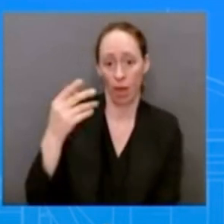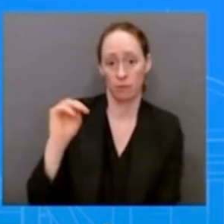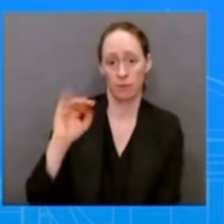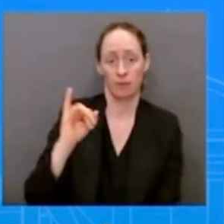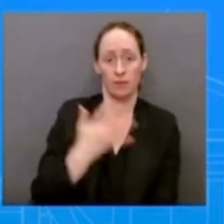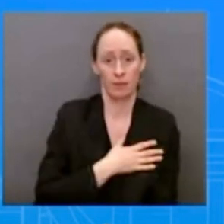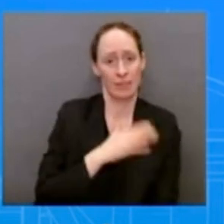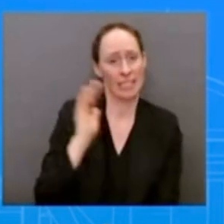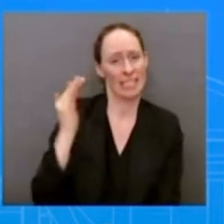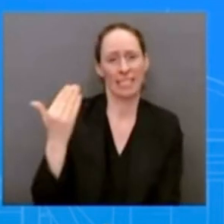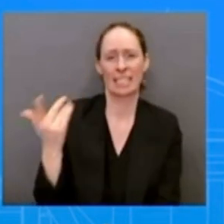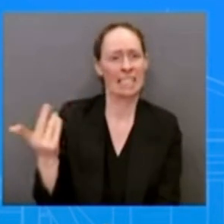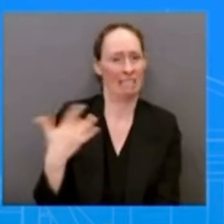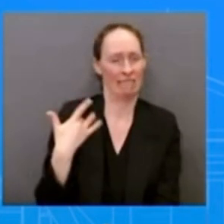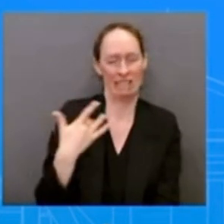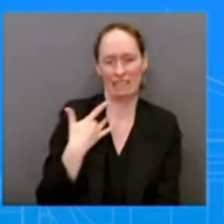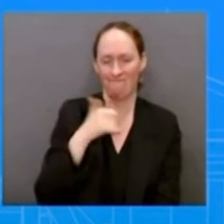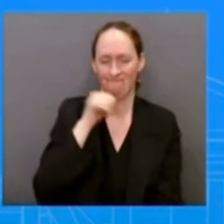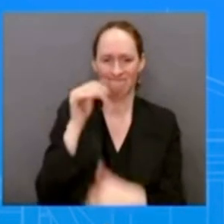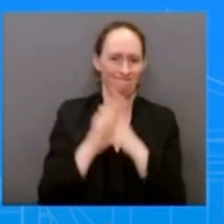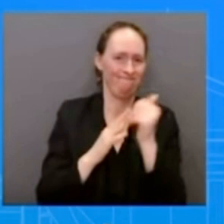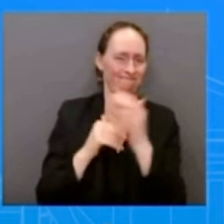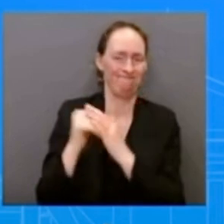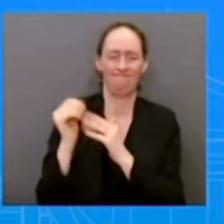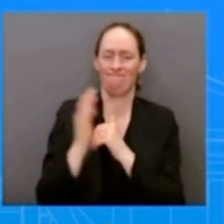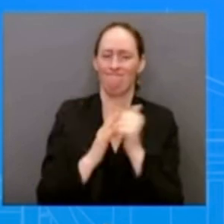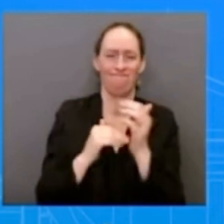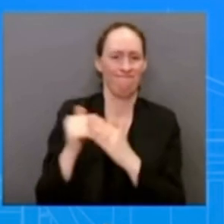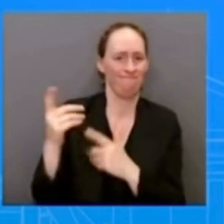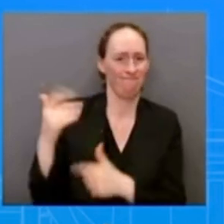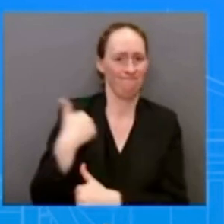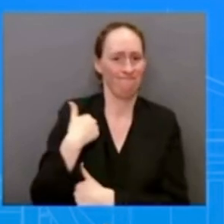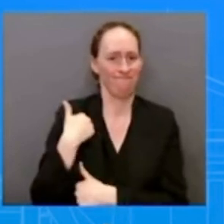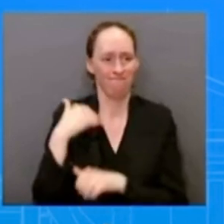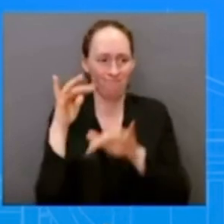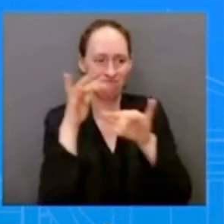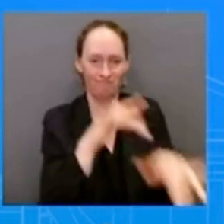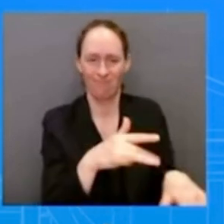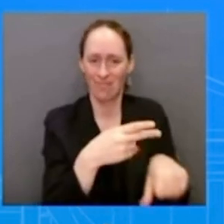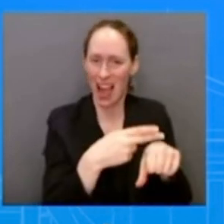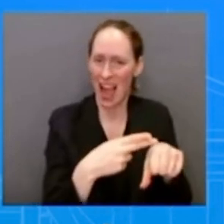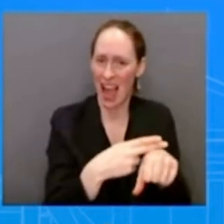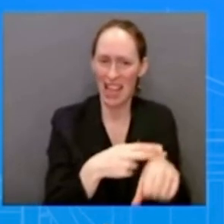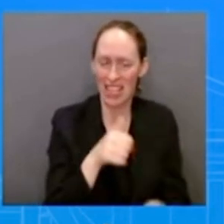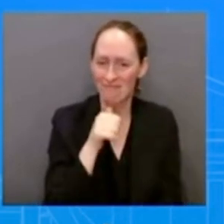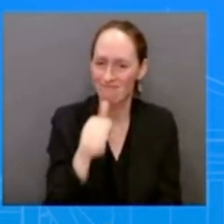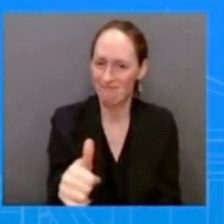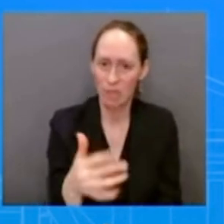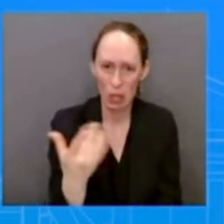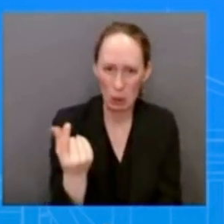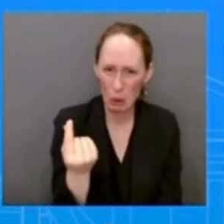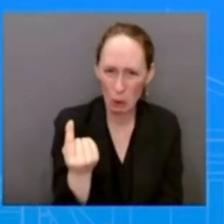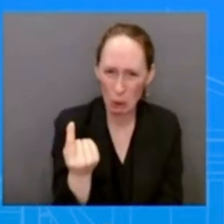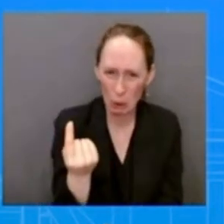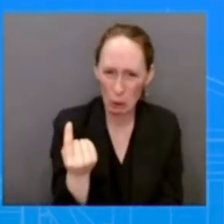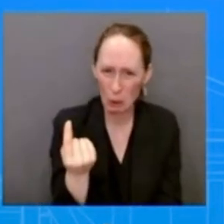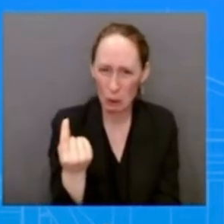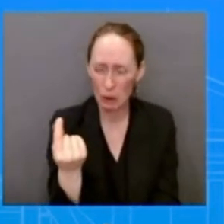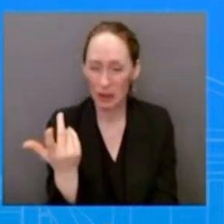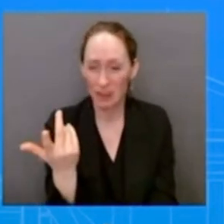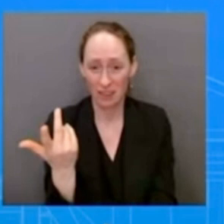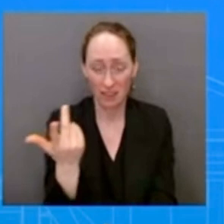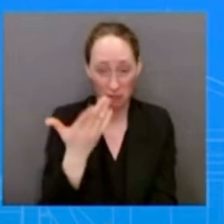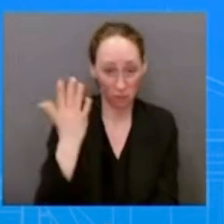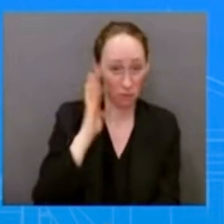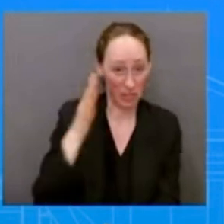stabilize haiti so will you urge him will the president urge him to reconsider as i think i answered before we're going to talk about